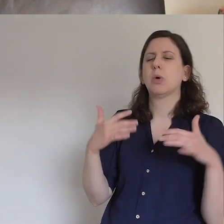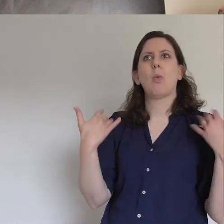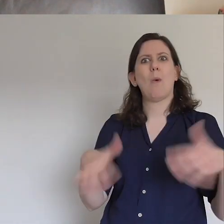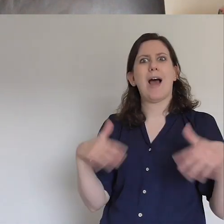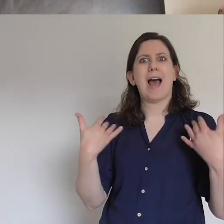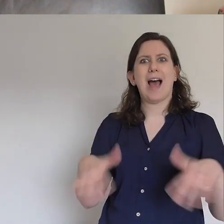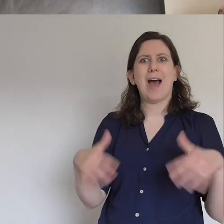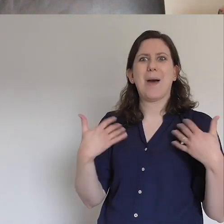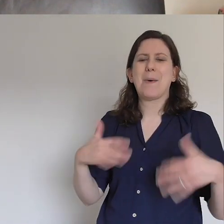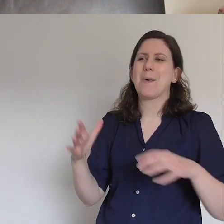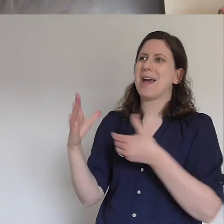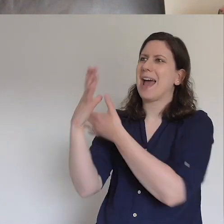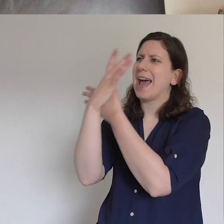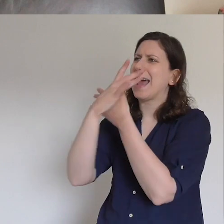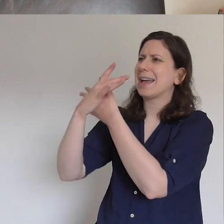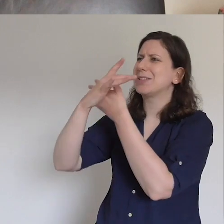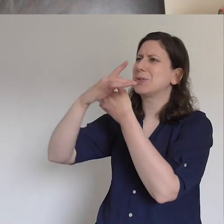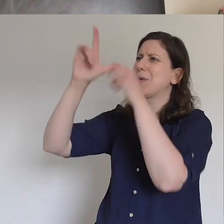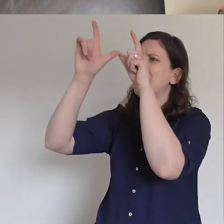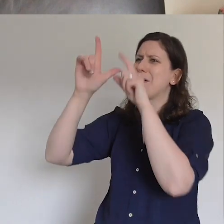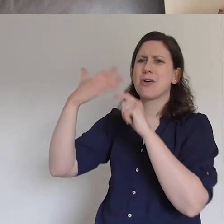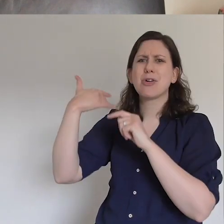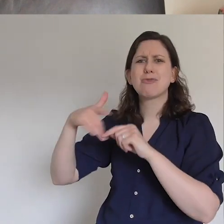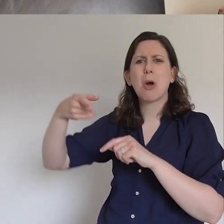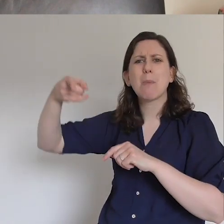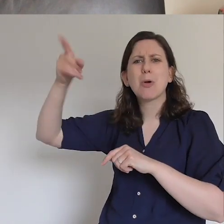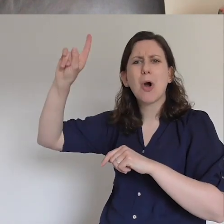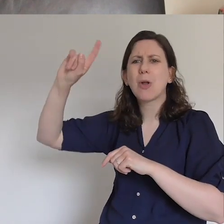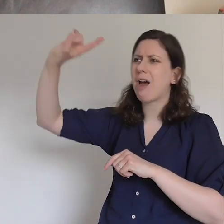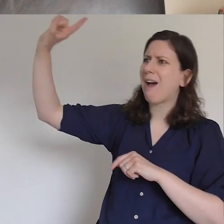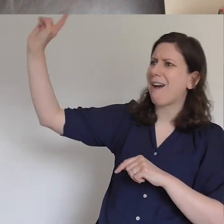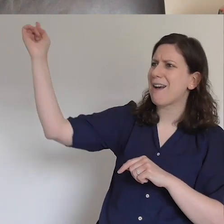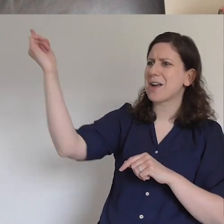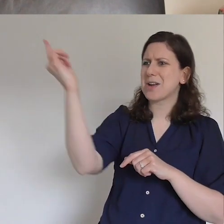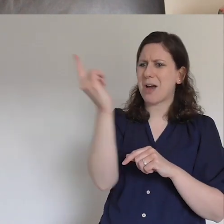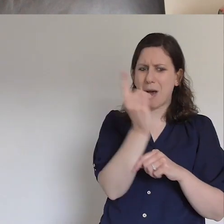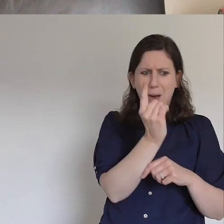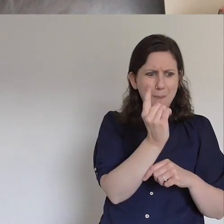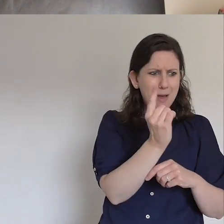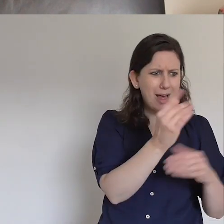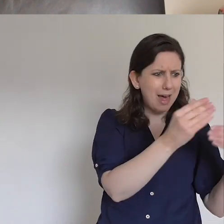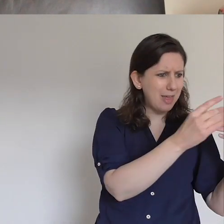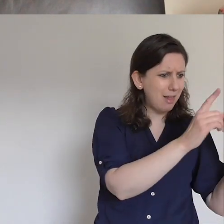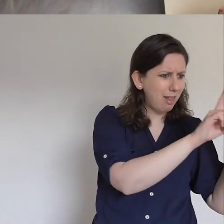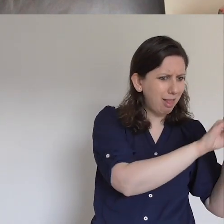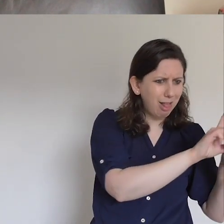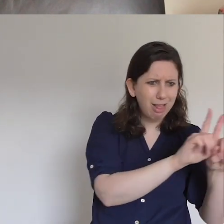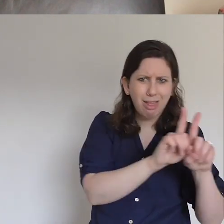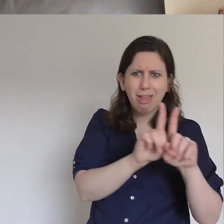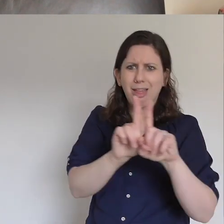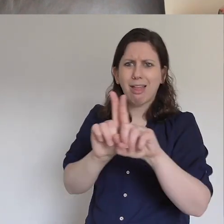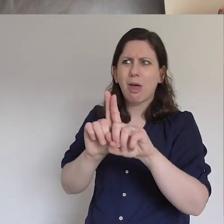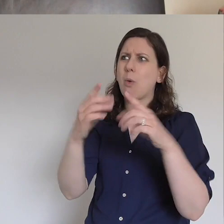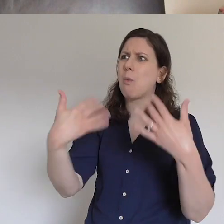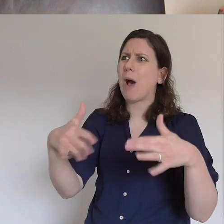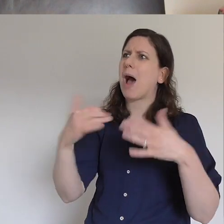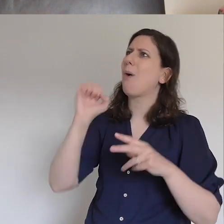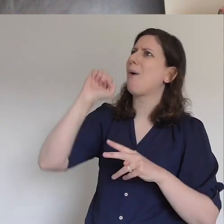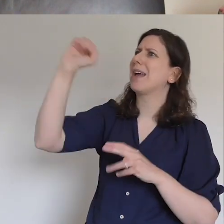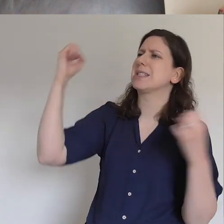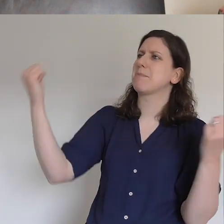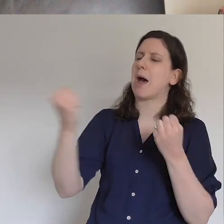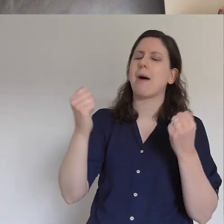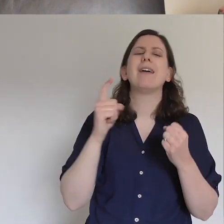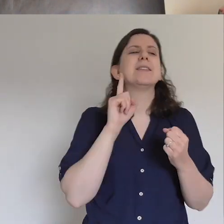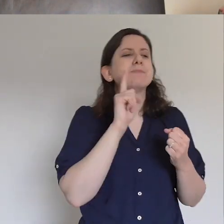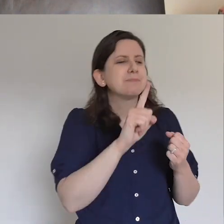would come to me in a prison and lead me out. Like, just wow, the power of God. Yeah, I know you